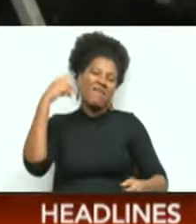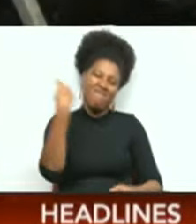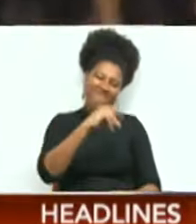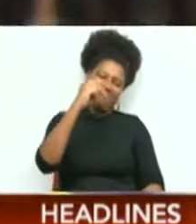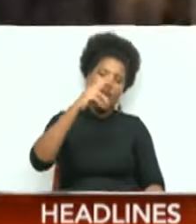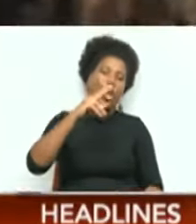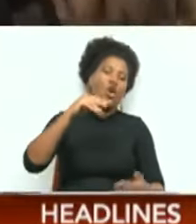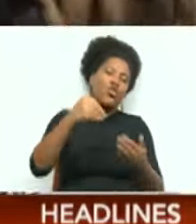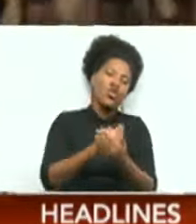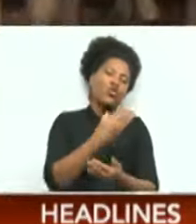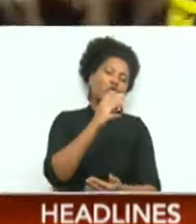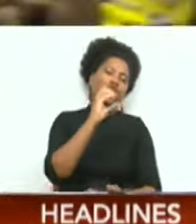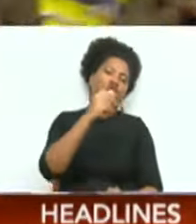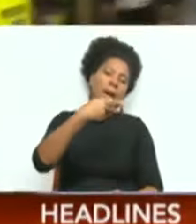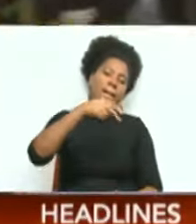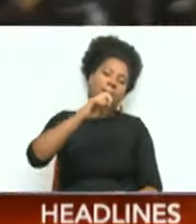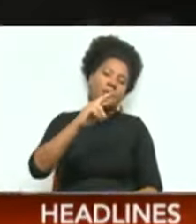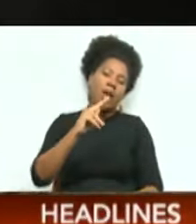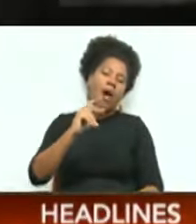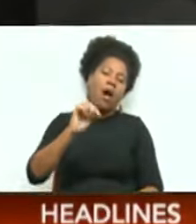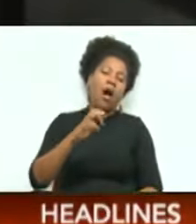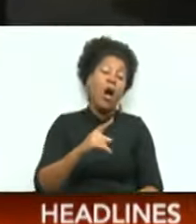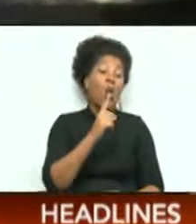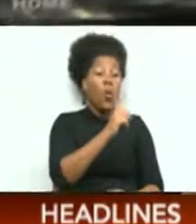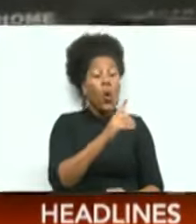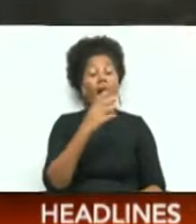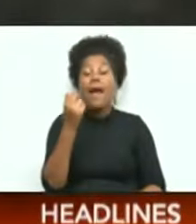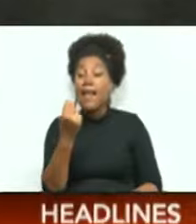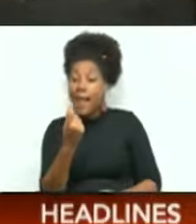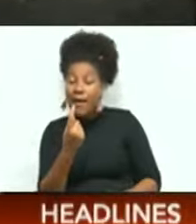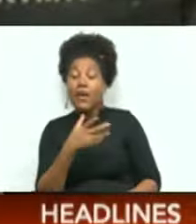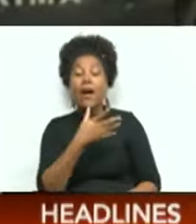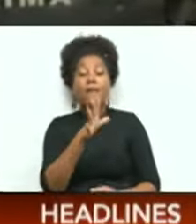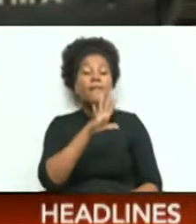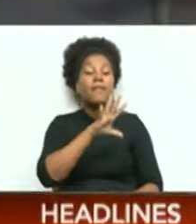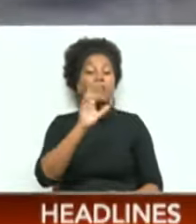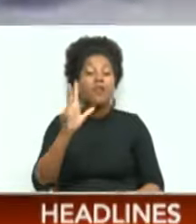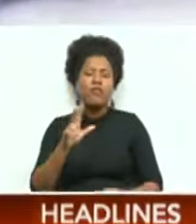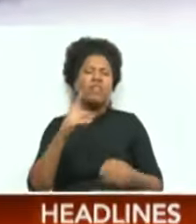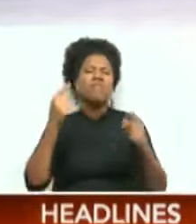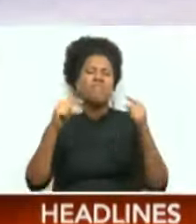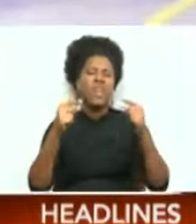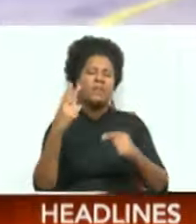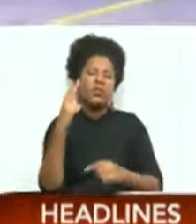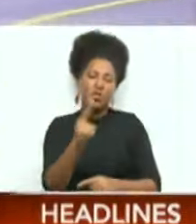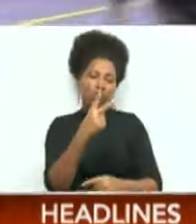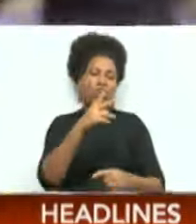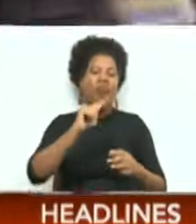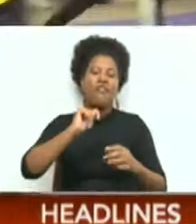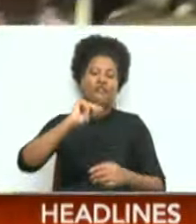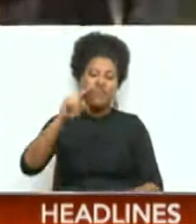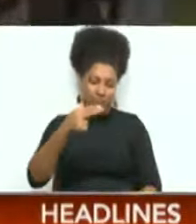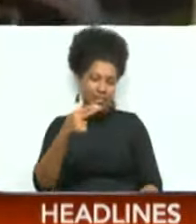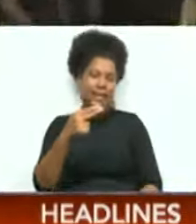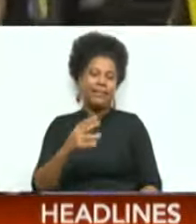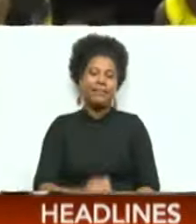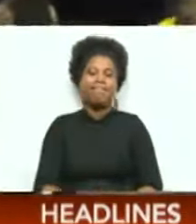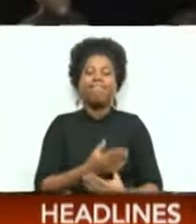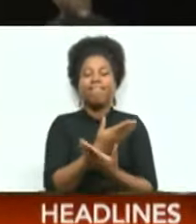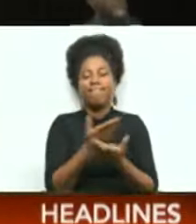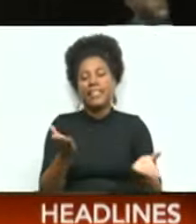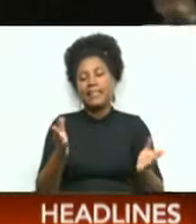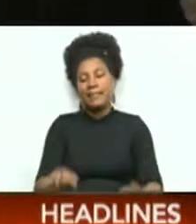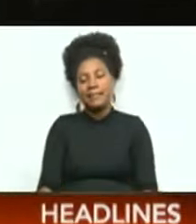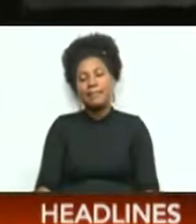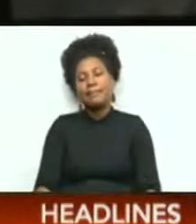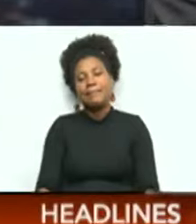58 points. 1-11 to 53, Game 2 is on Thursday. Cast on Cupid, CNC3 Sport.